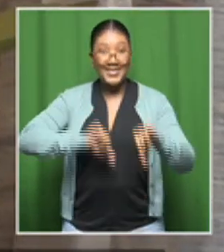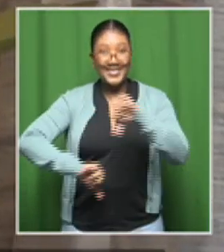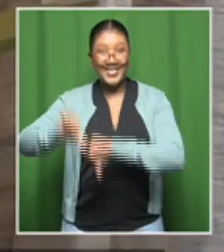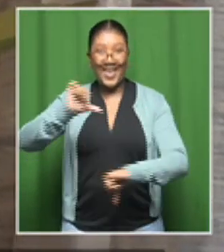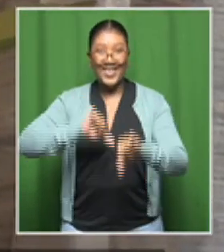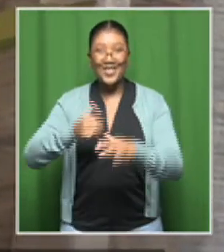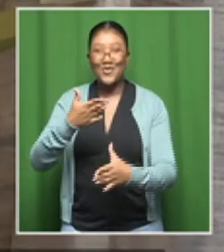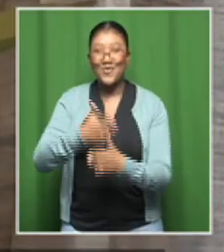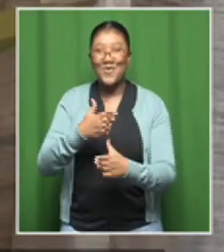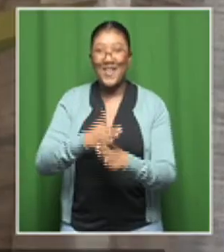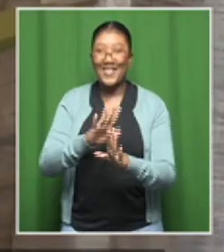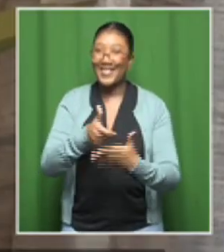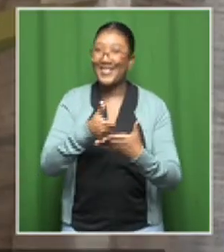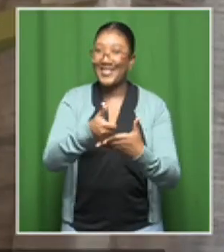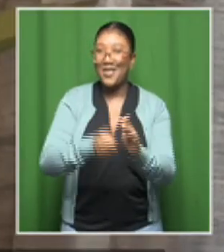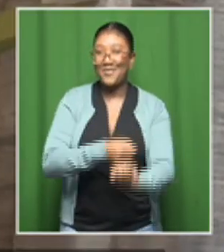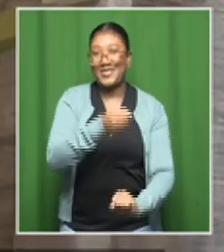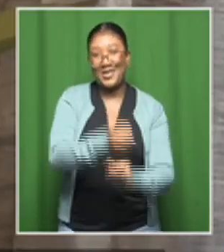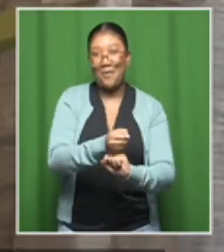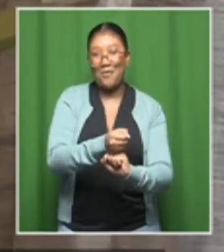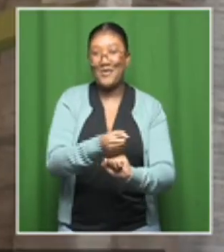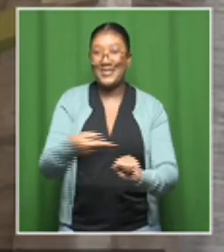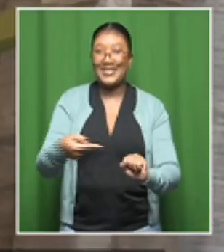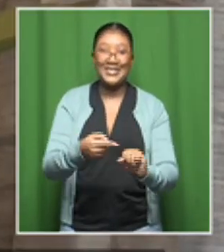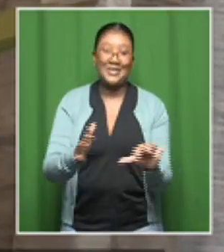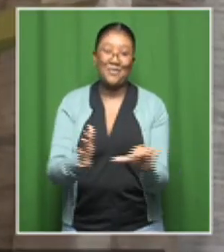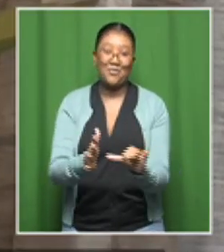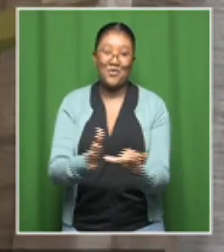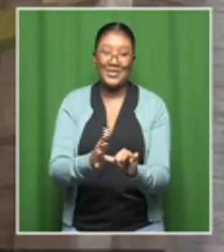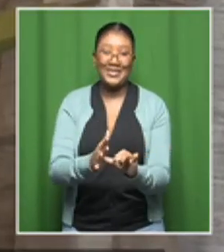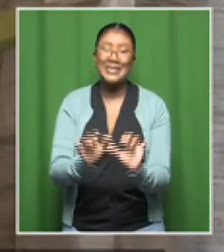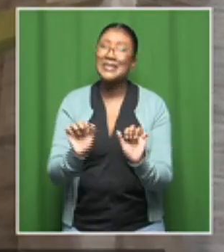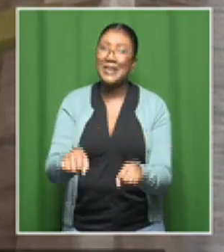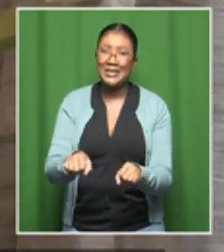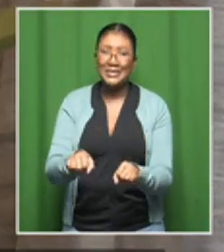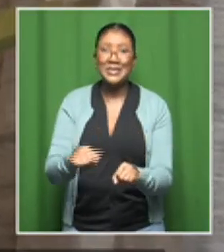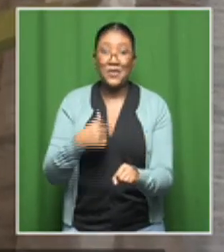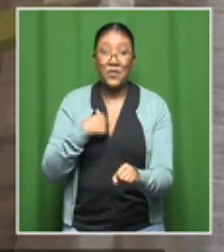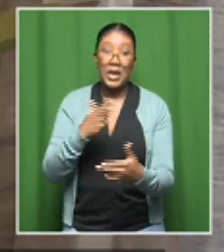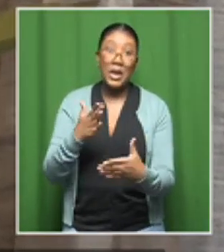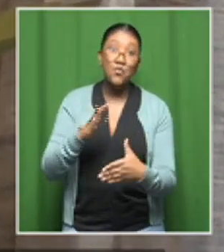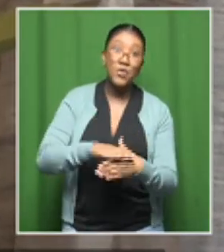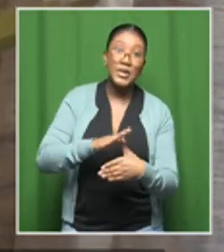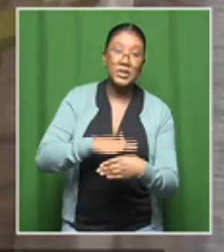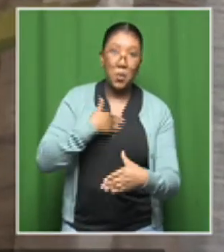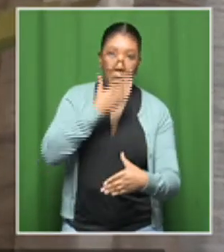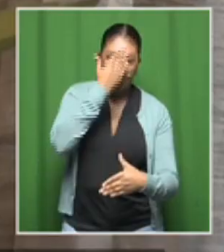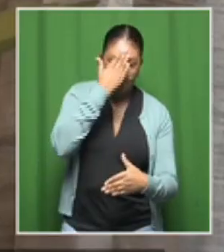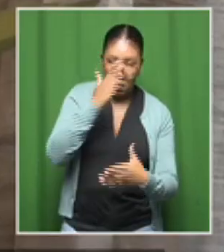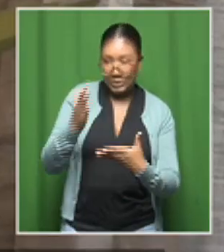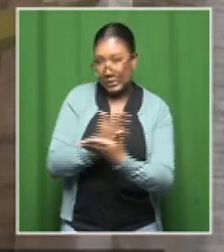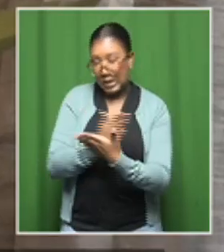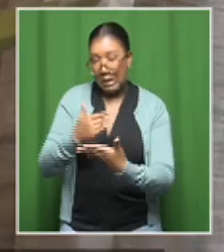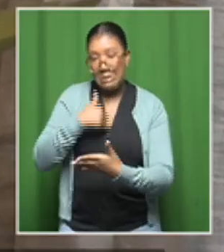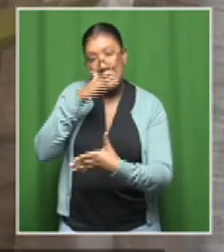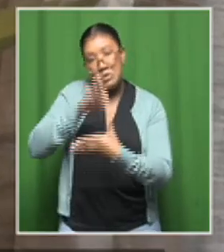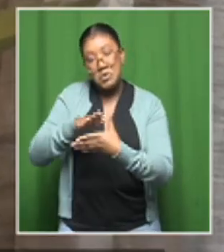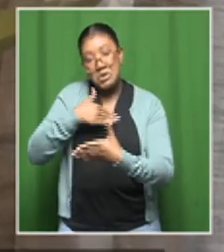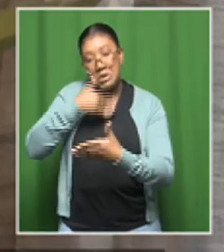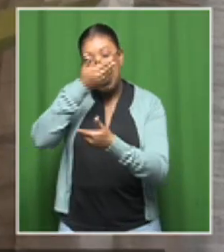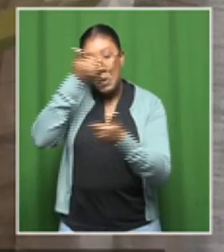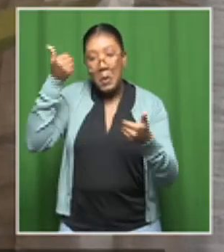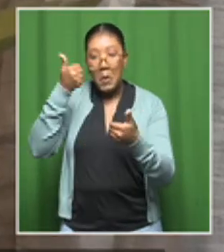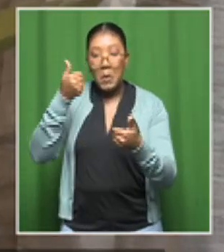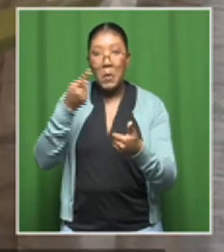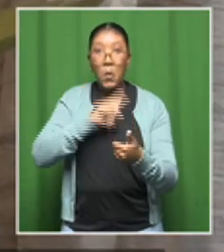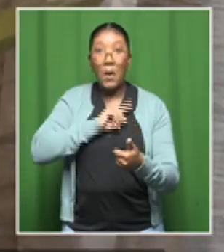the obvious reasons, but some of the not so obvious reasons as well in terms of what women are up against in